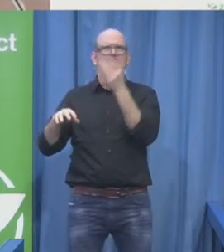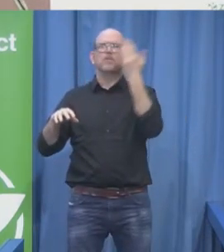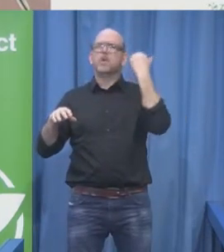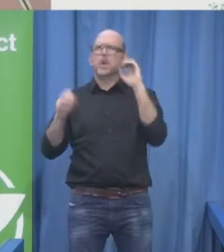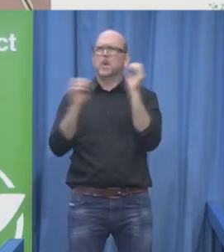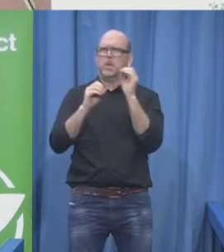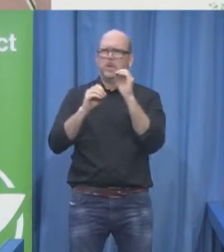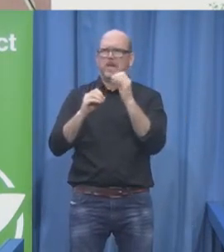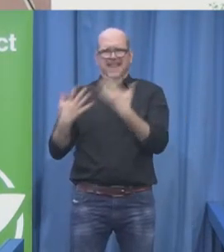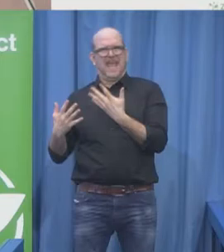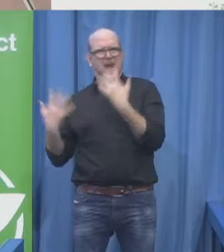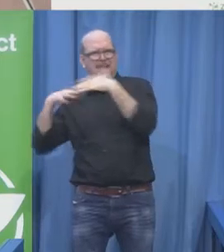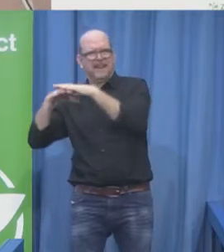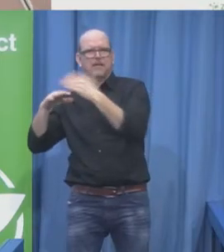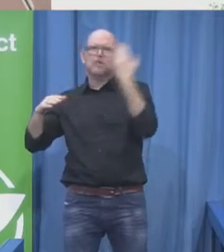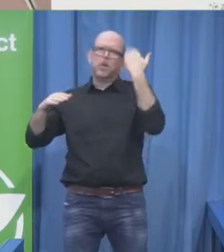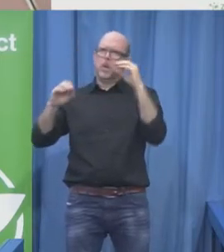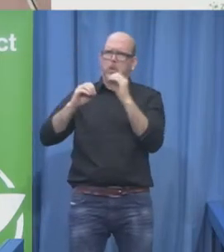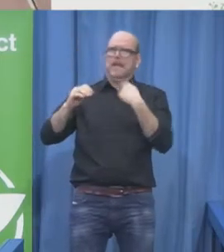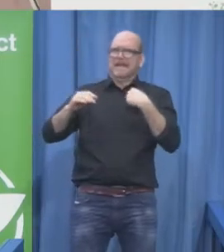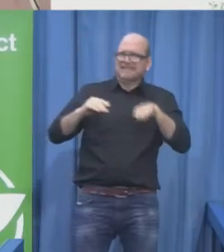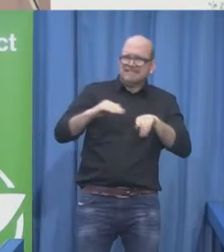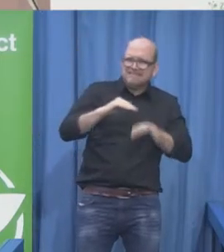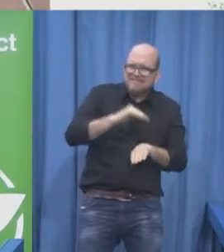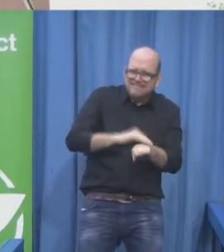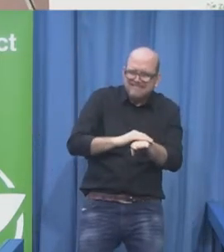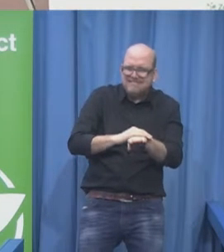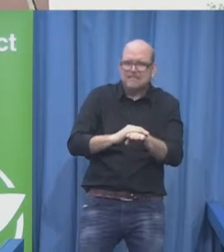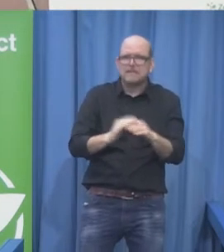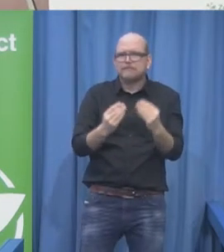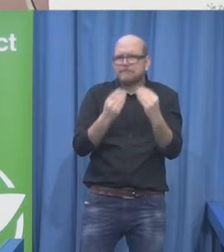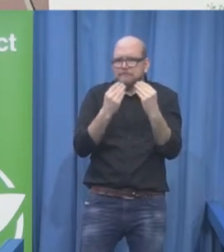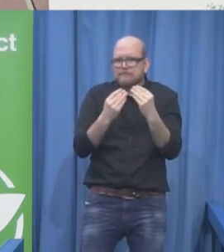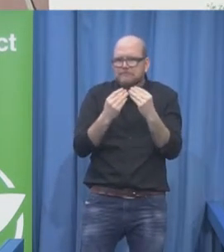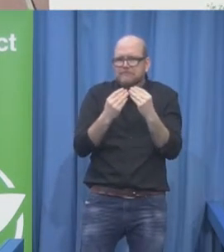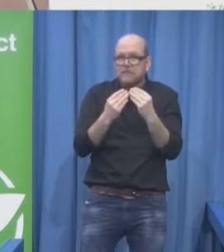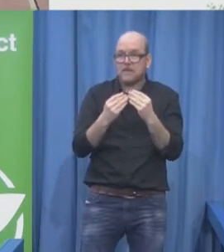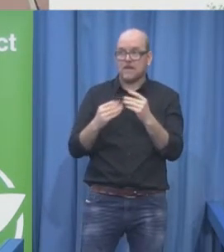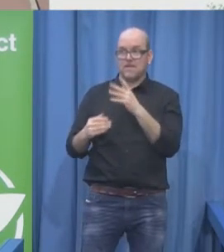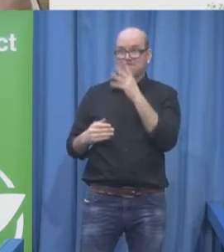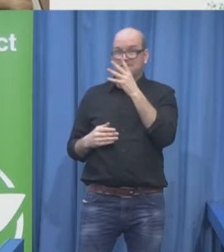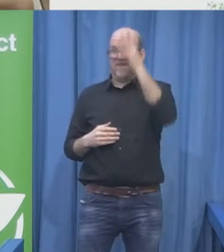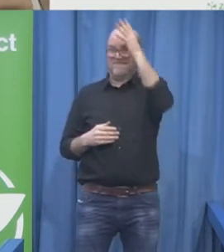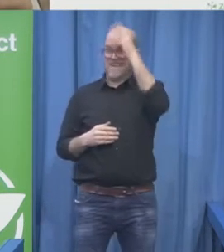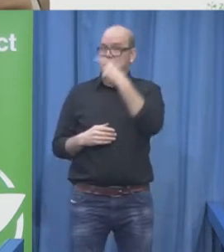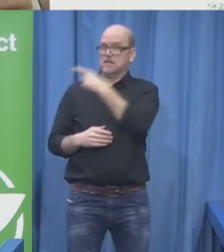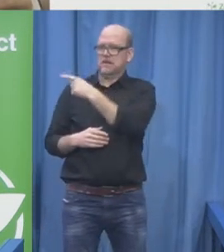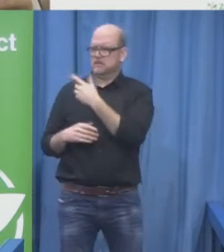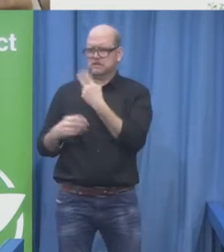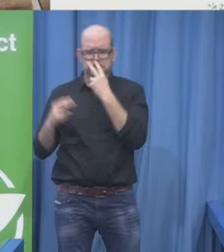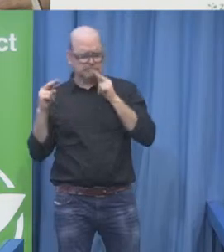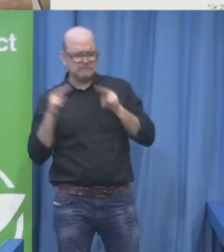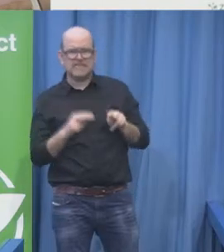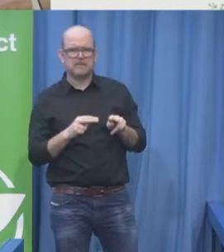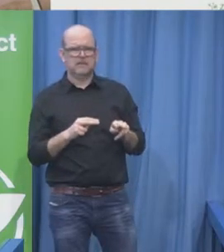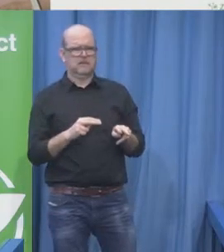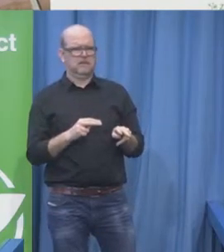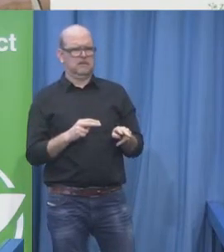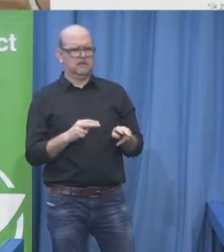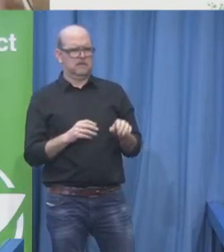But they saw that for the simple fact that I was not walking any longer, I had to go to a special school.